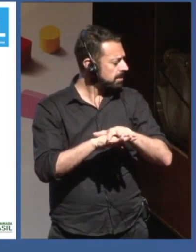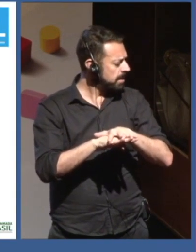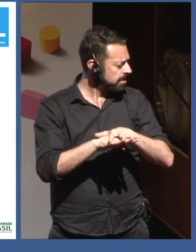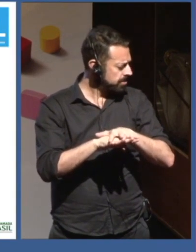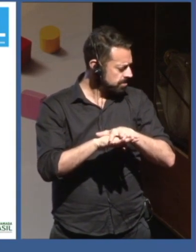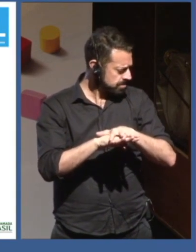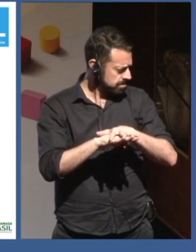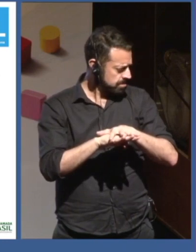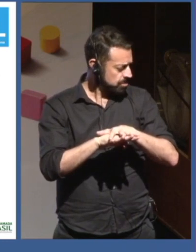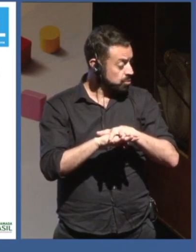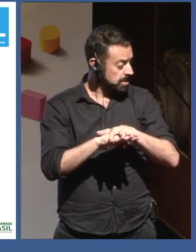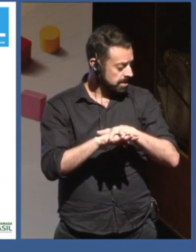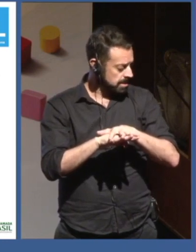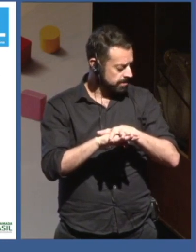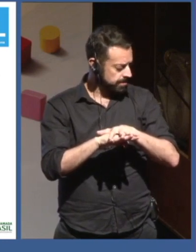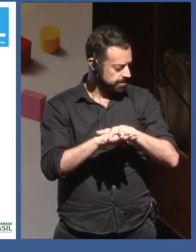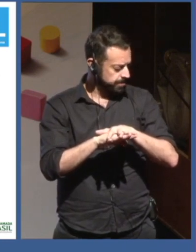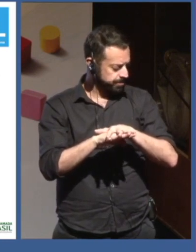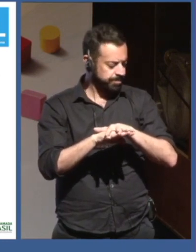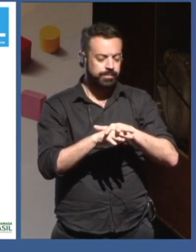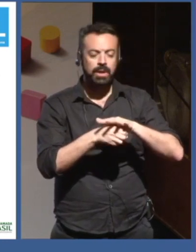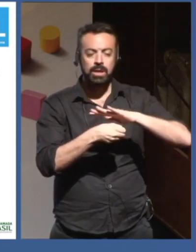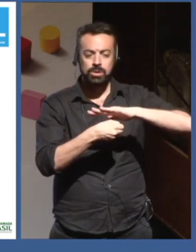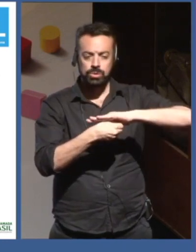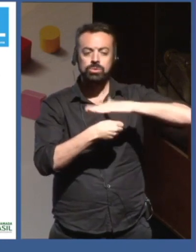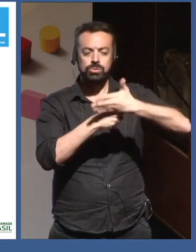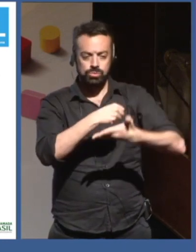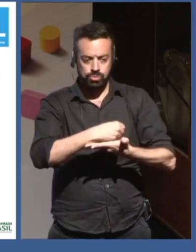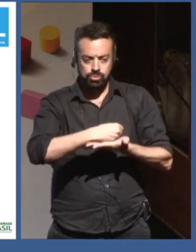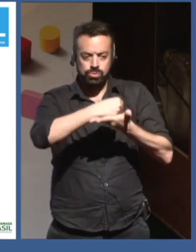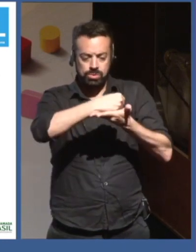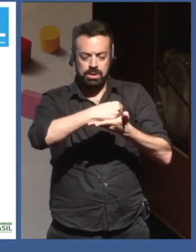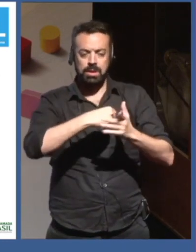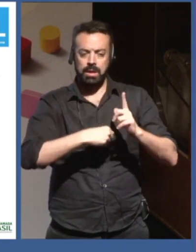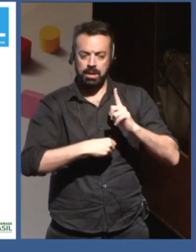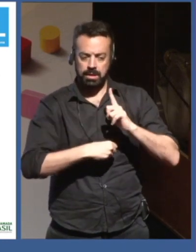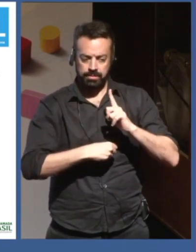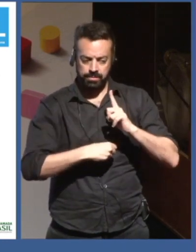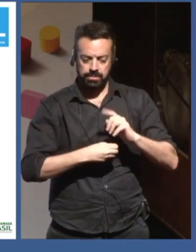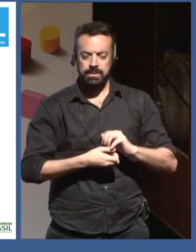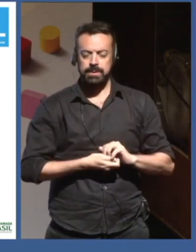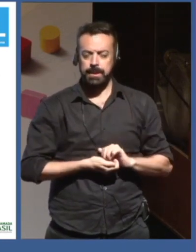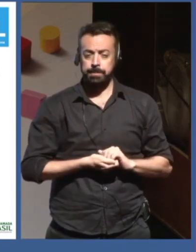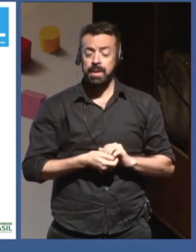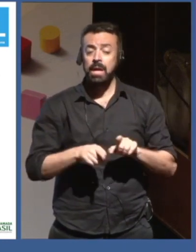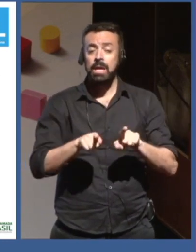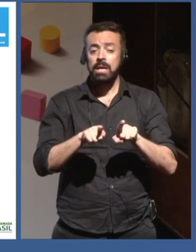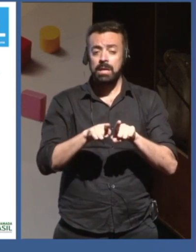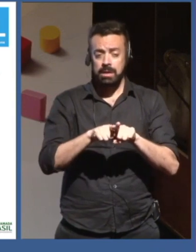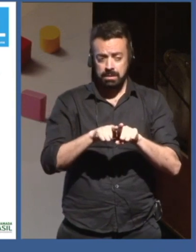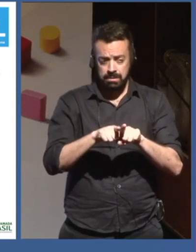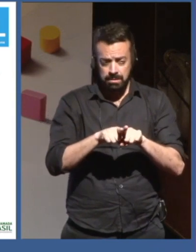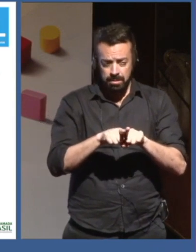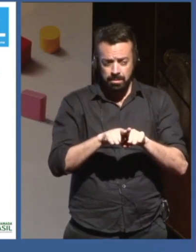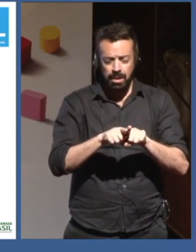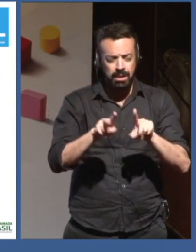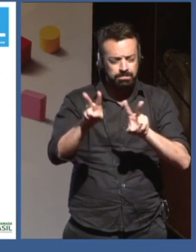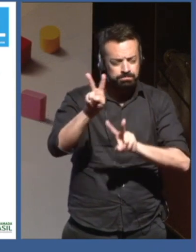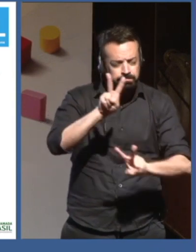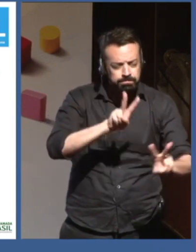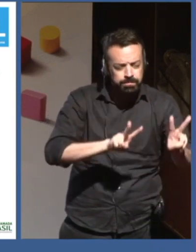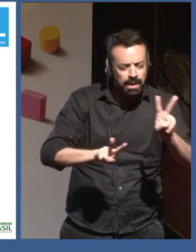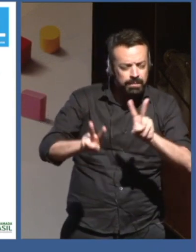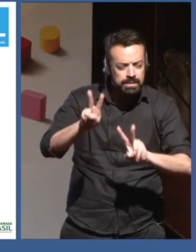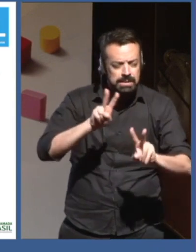minutes to try and give you reference points, maybe sort of like a vision about those topics